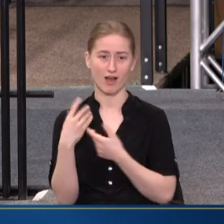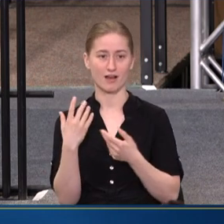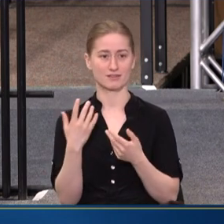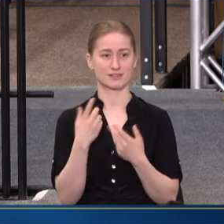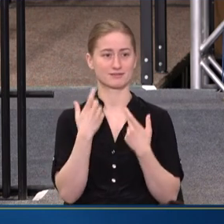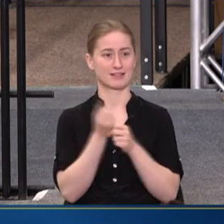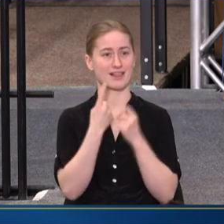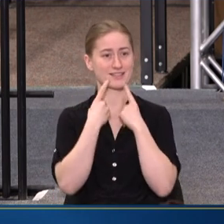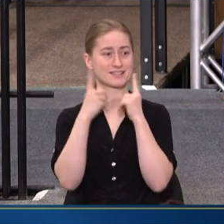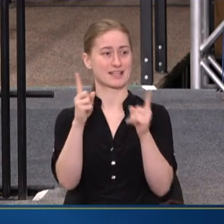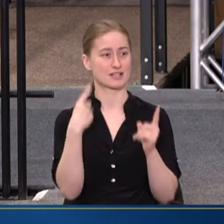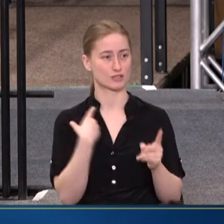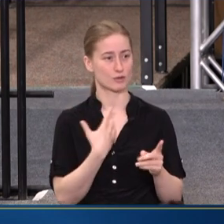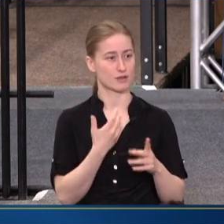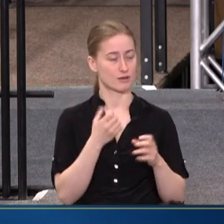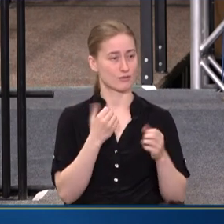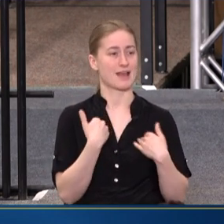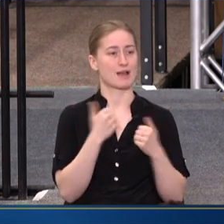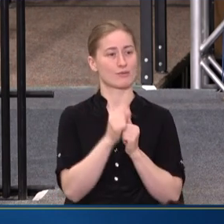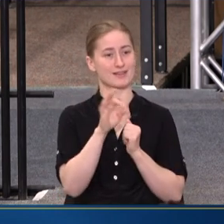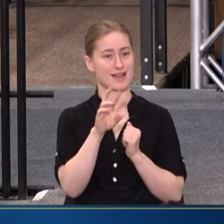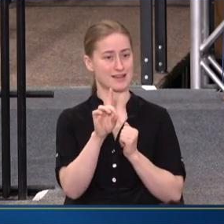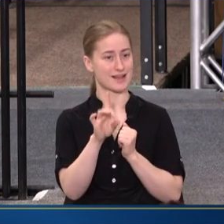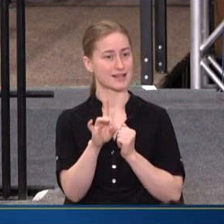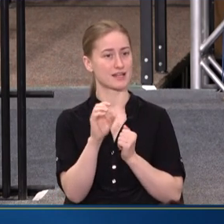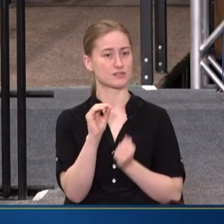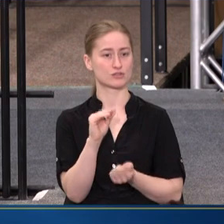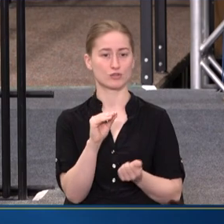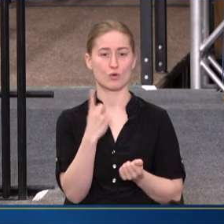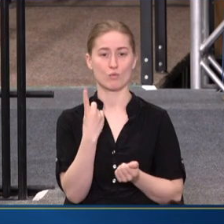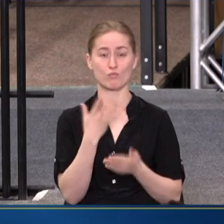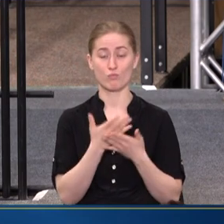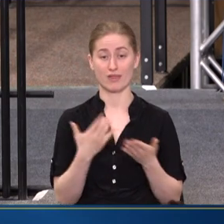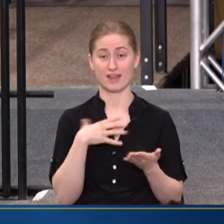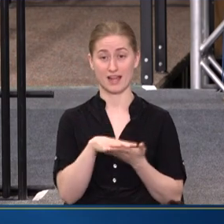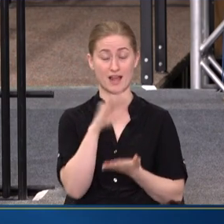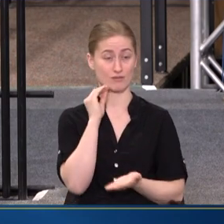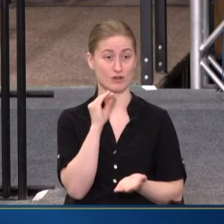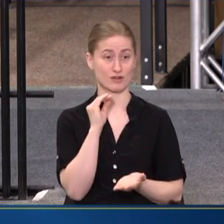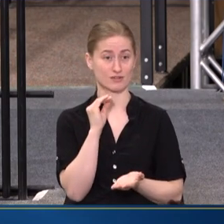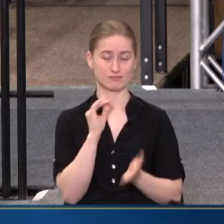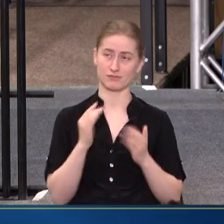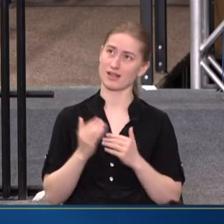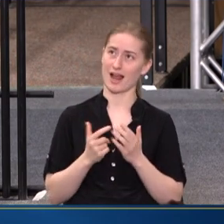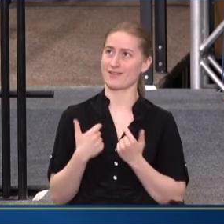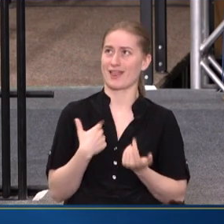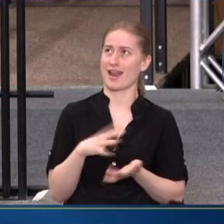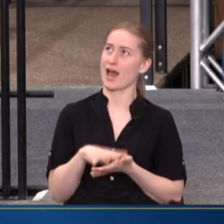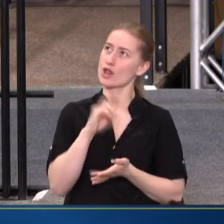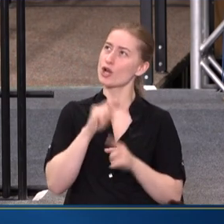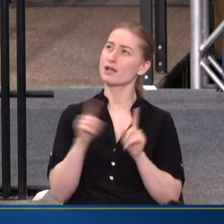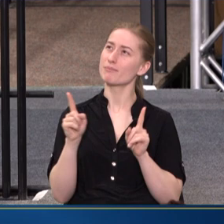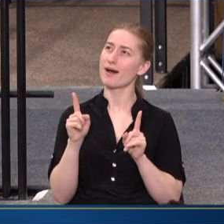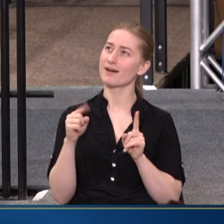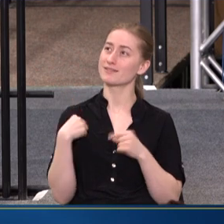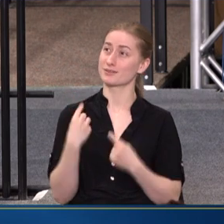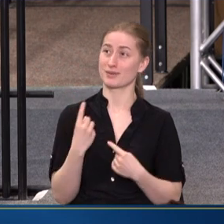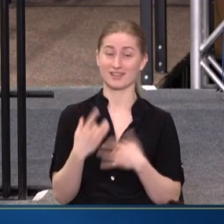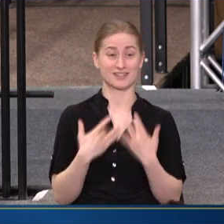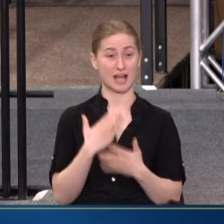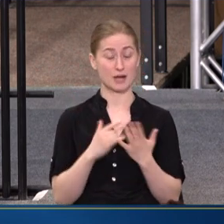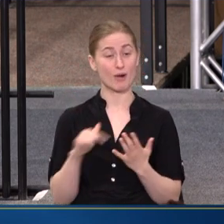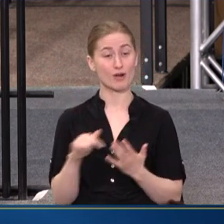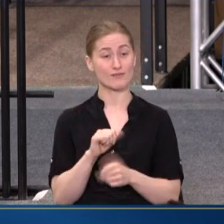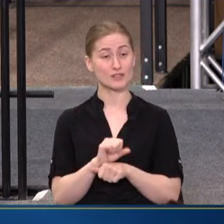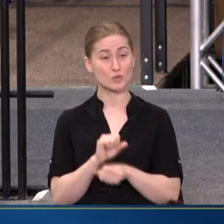TRANSITION TO 988. SO, YOU KNOW, ONE THING THAT I'VE LEARNED IS JUST THAT OUR, NOT EVEN THAT I'VE LEARNED, BUT IT'S BEEN AN EXCITING PART OF